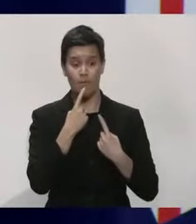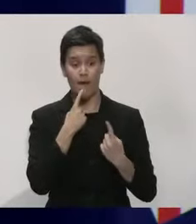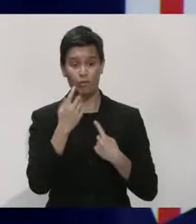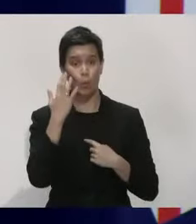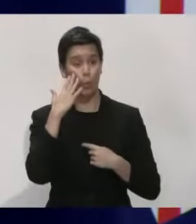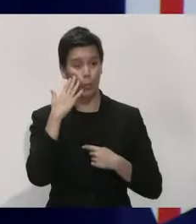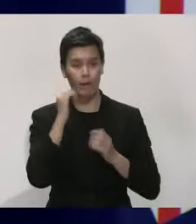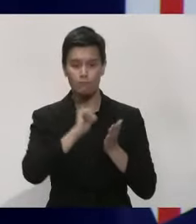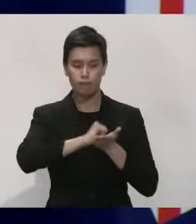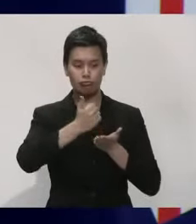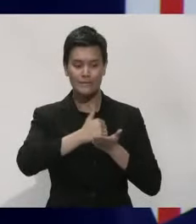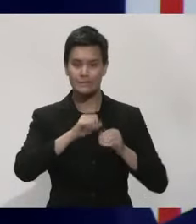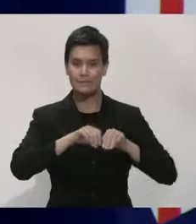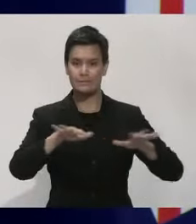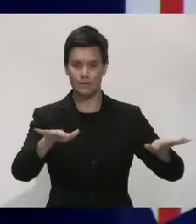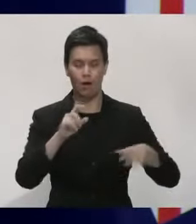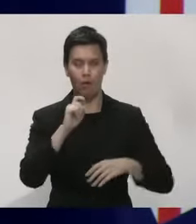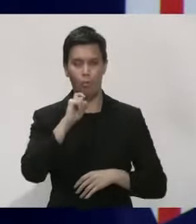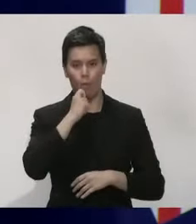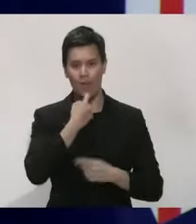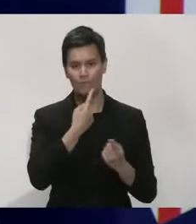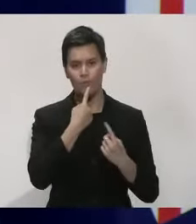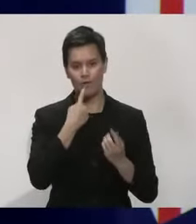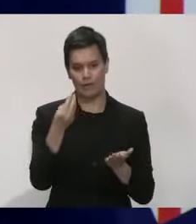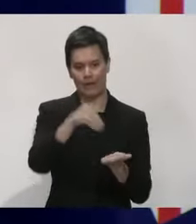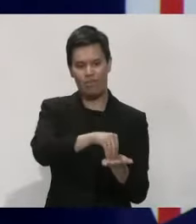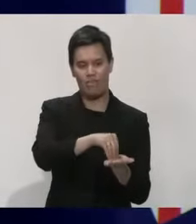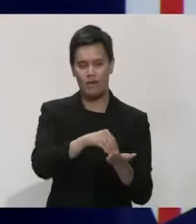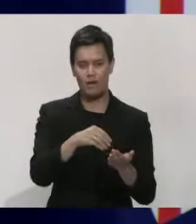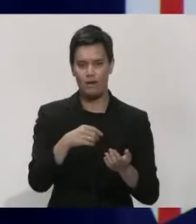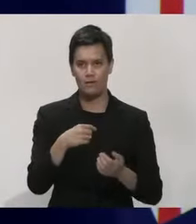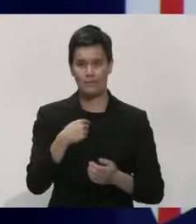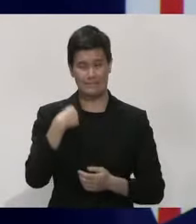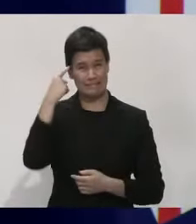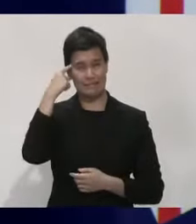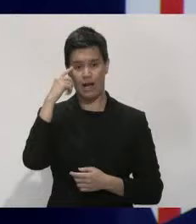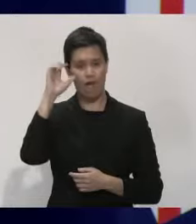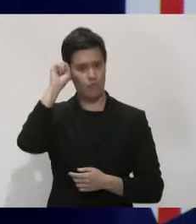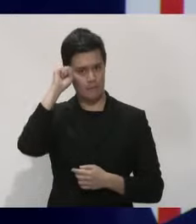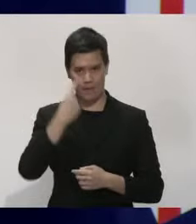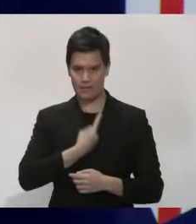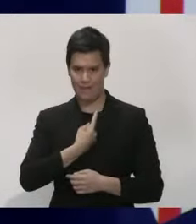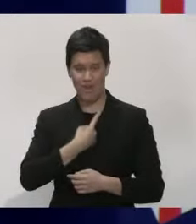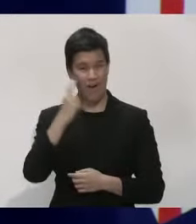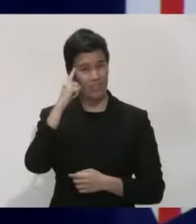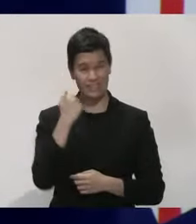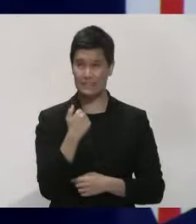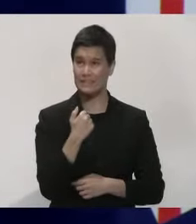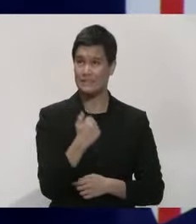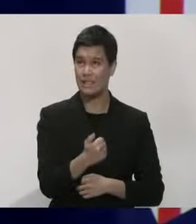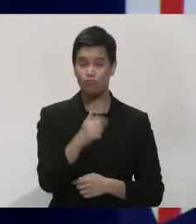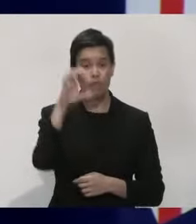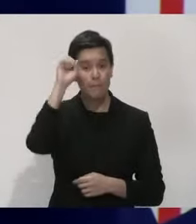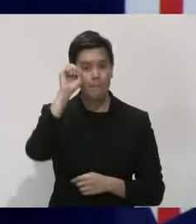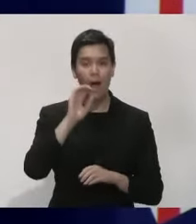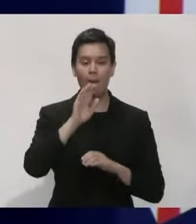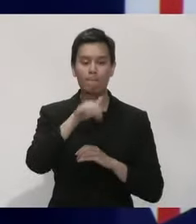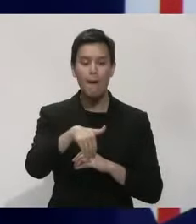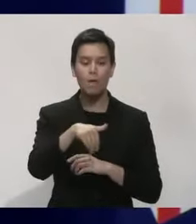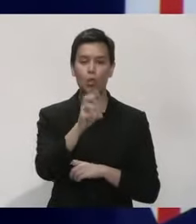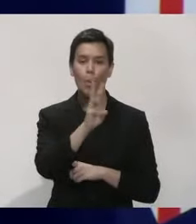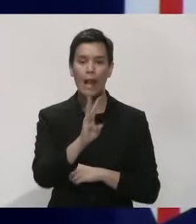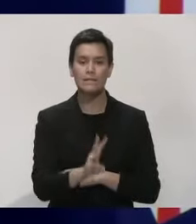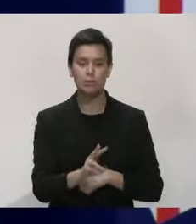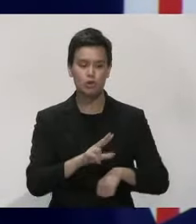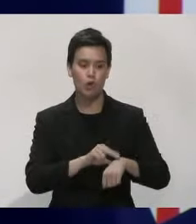top of my head, there are six cases or six groups of cases. There was the original general practitioner and that grouping which came up quite early,